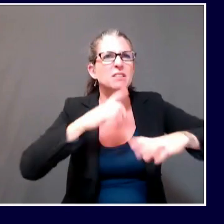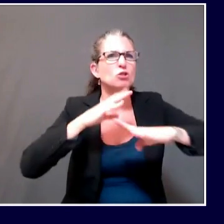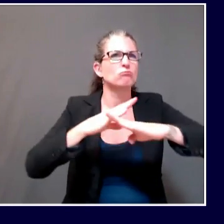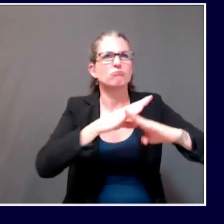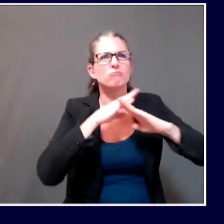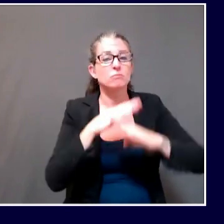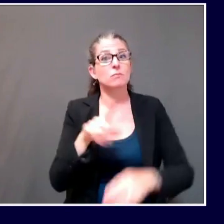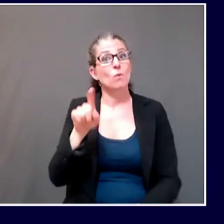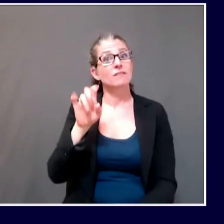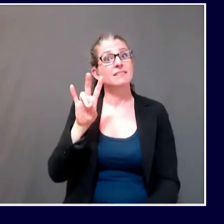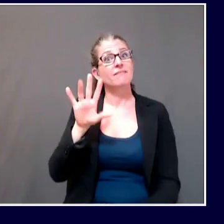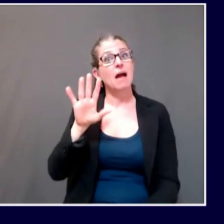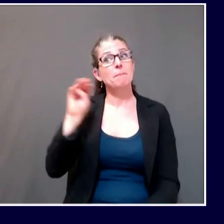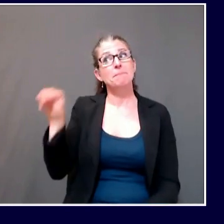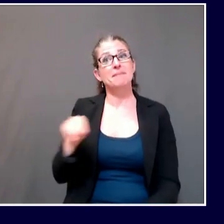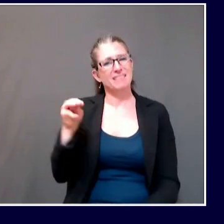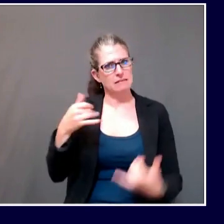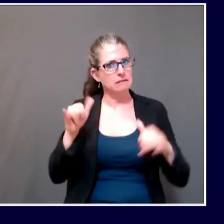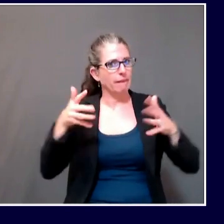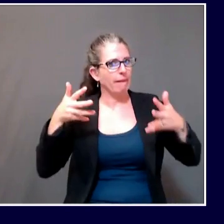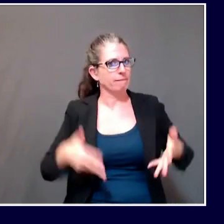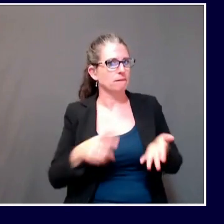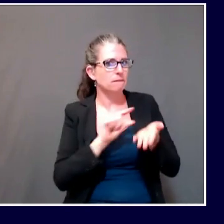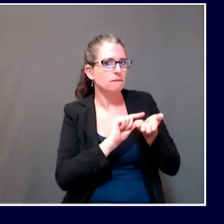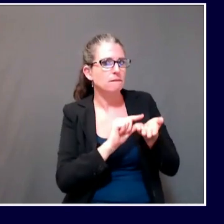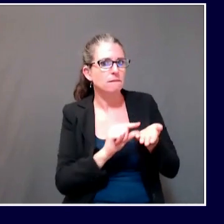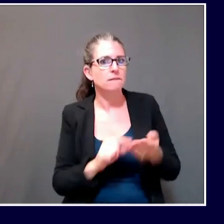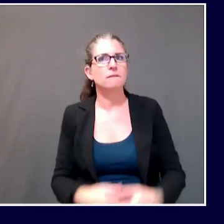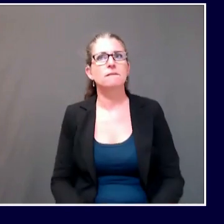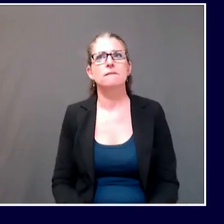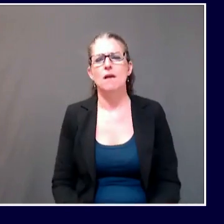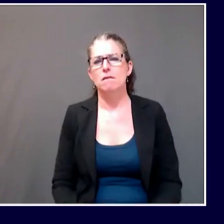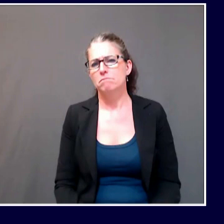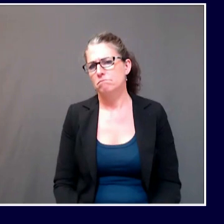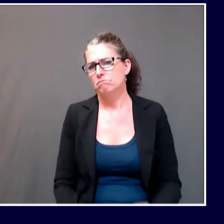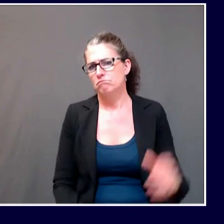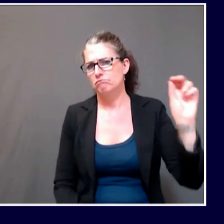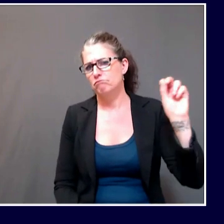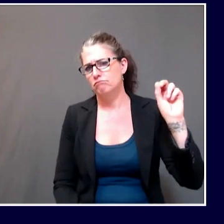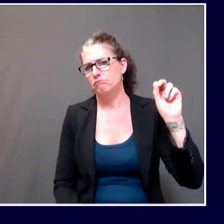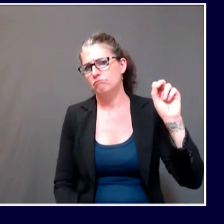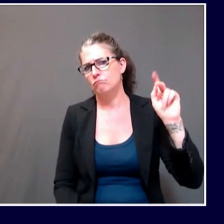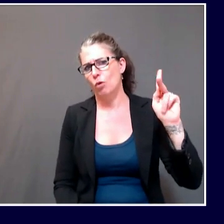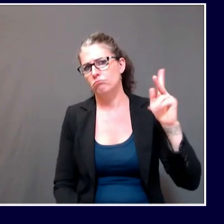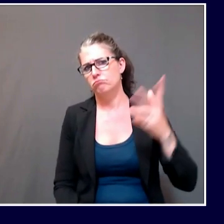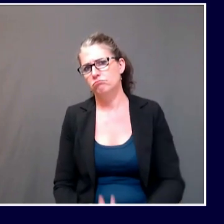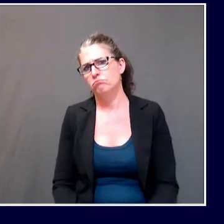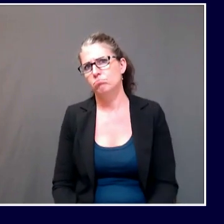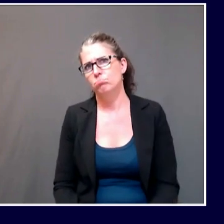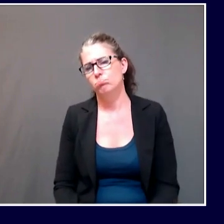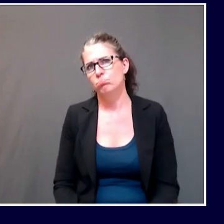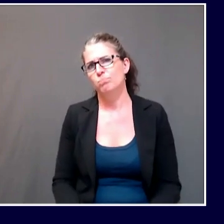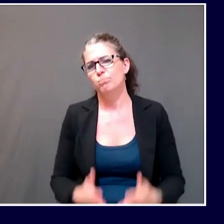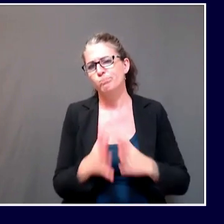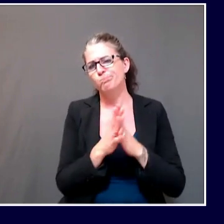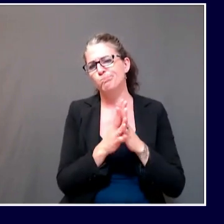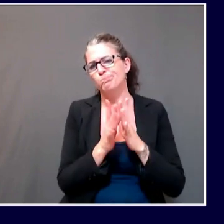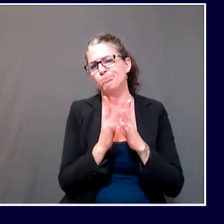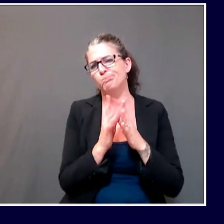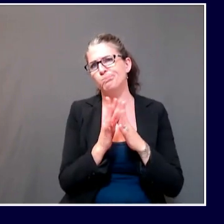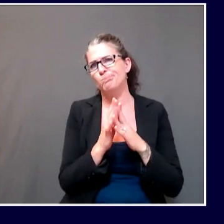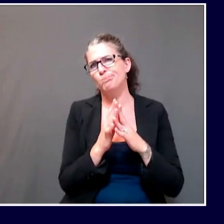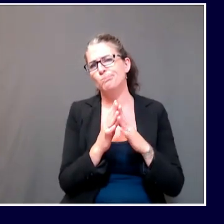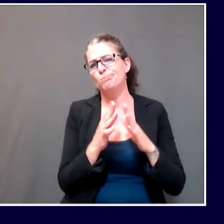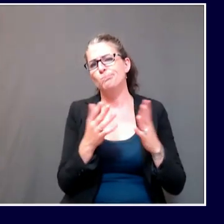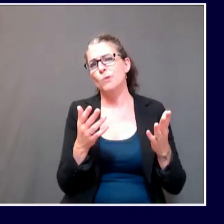Okay, wonderful. then as far as having any additional funding for teachers and general supplies, have you guys thought about anything like